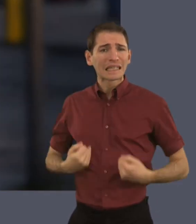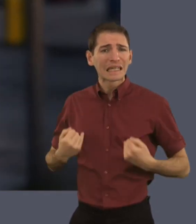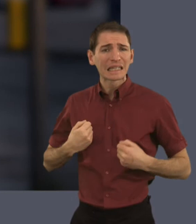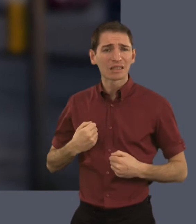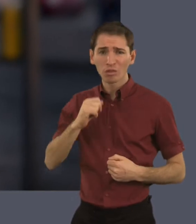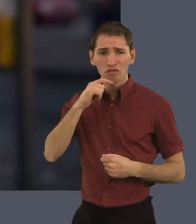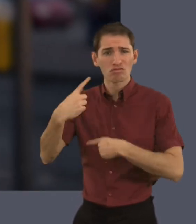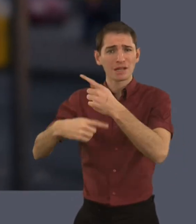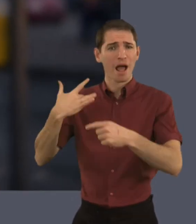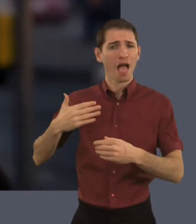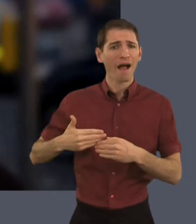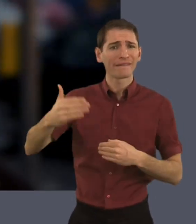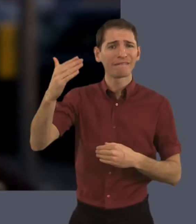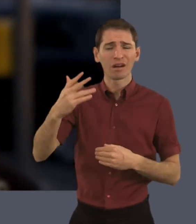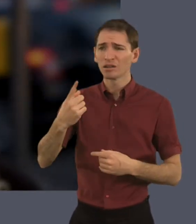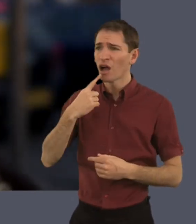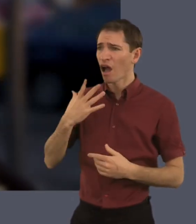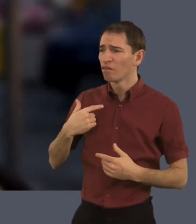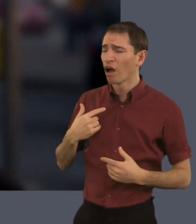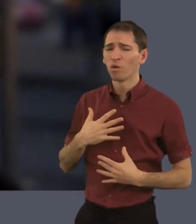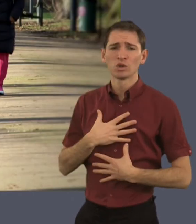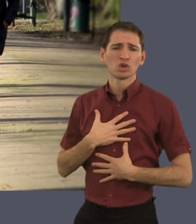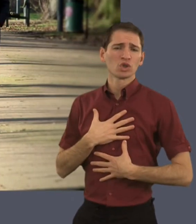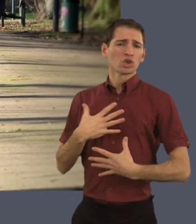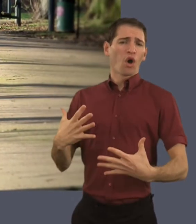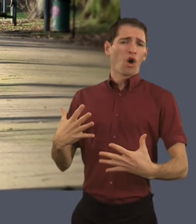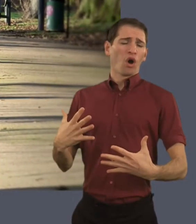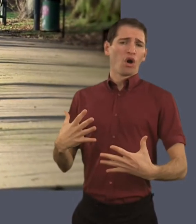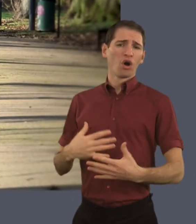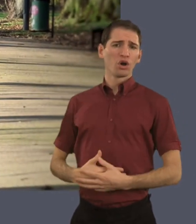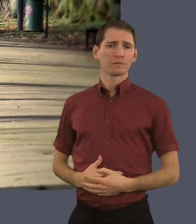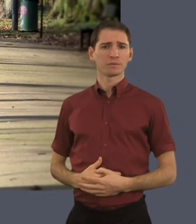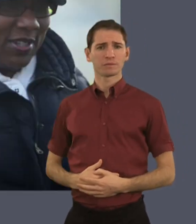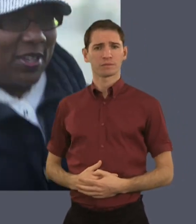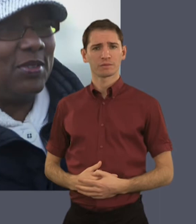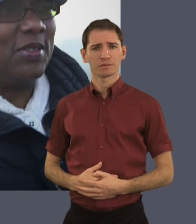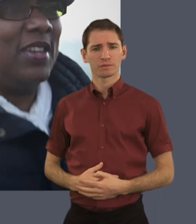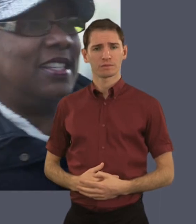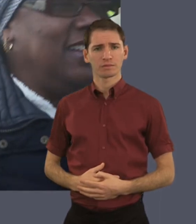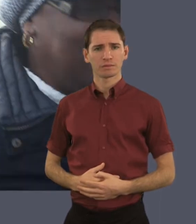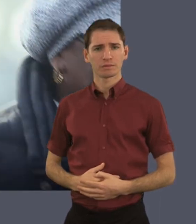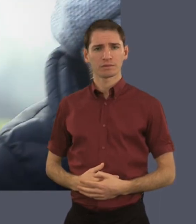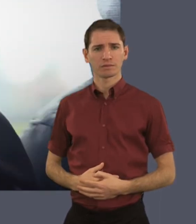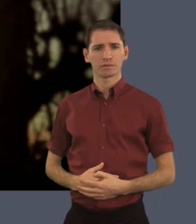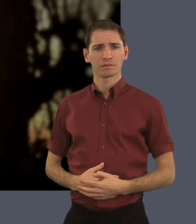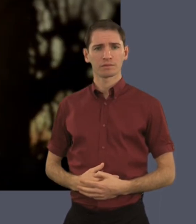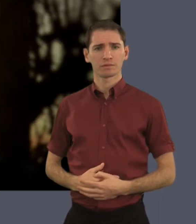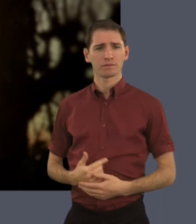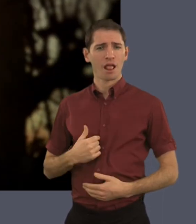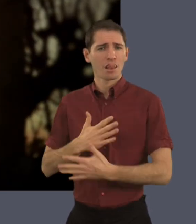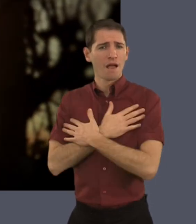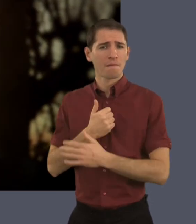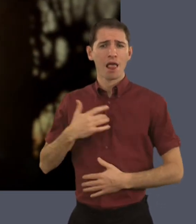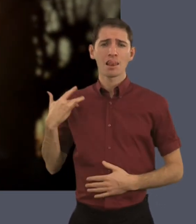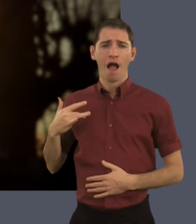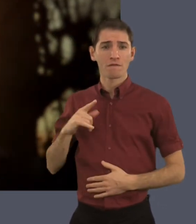You are told that you have a disease that is going to be with you for the rest of your life. It was an absolute shot. I